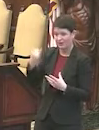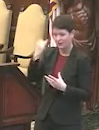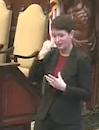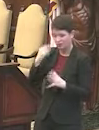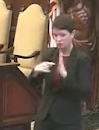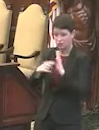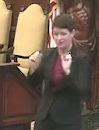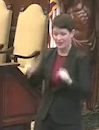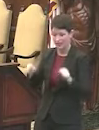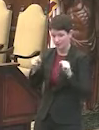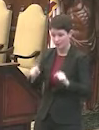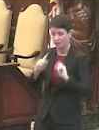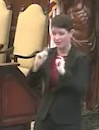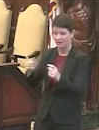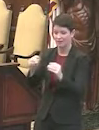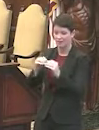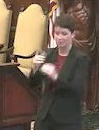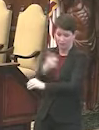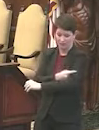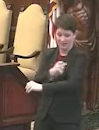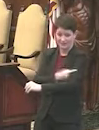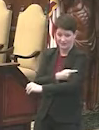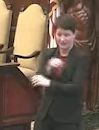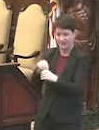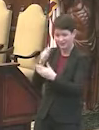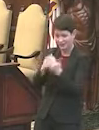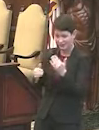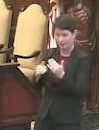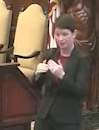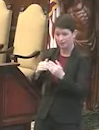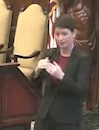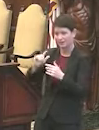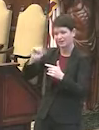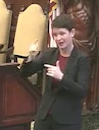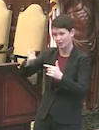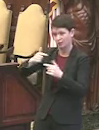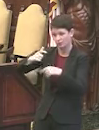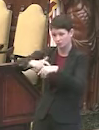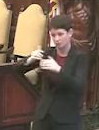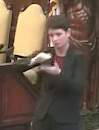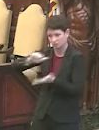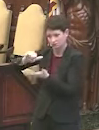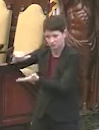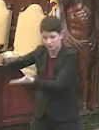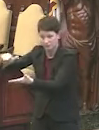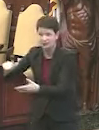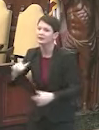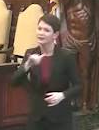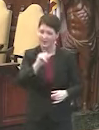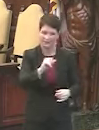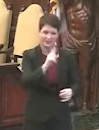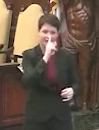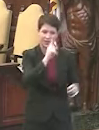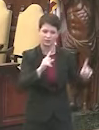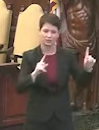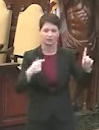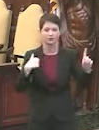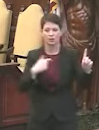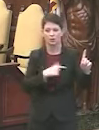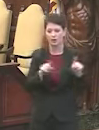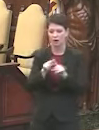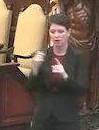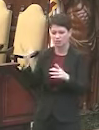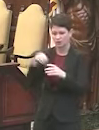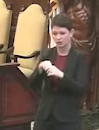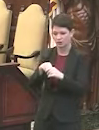shows it's capable, can get more vaccine in subsequent rounds? Yes. Okay. Thanks very much. And I should say, you know, we also